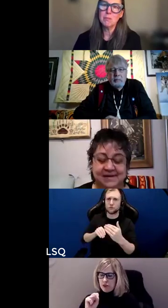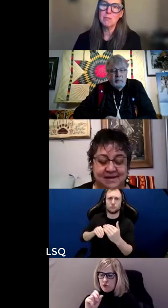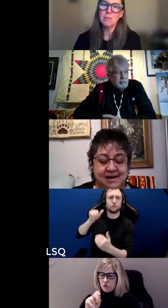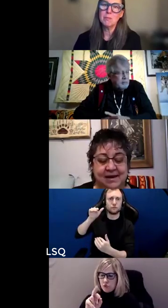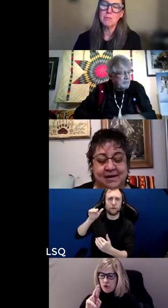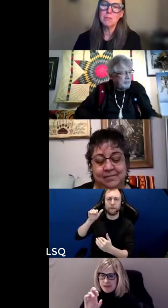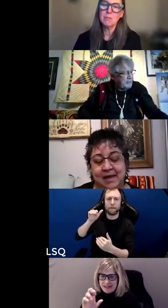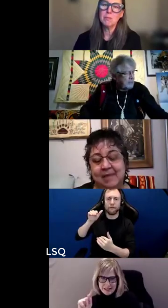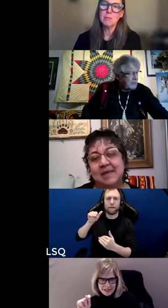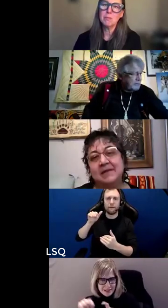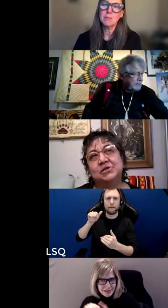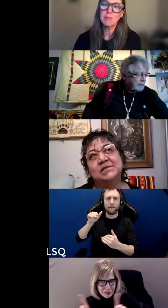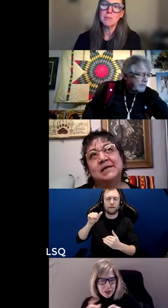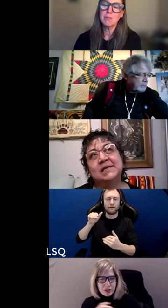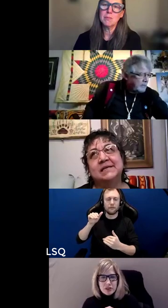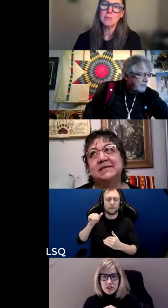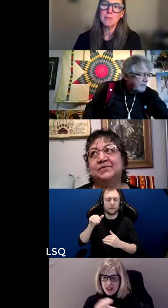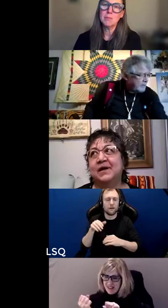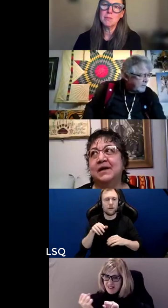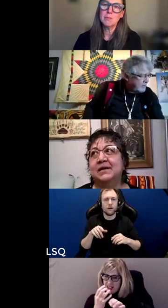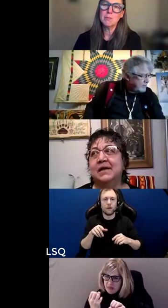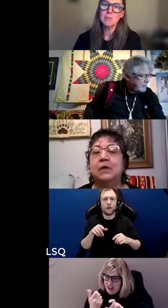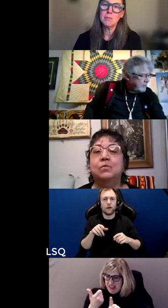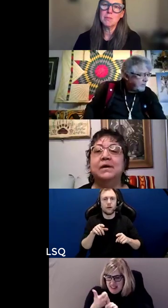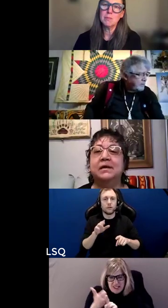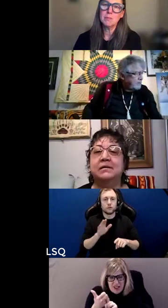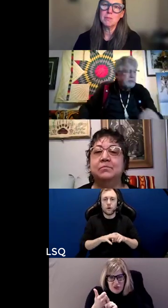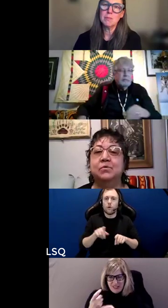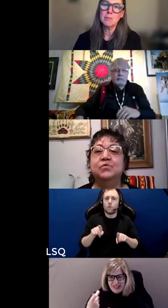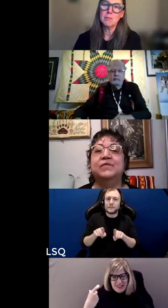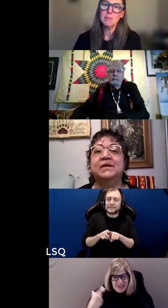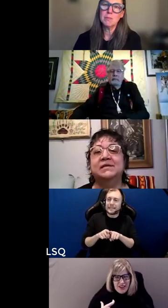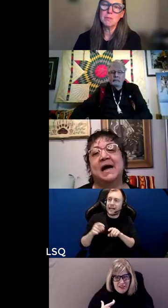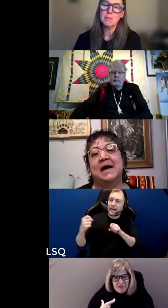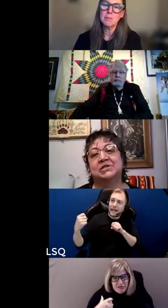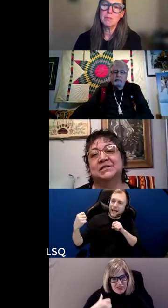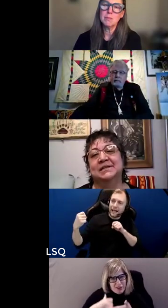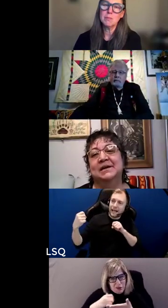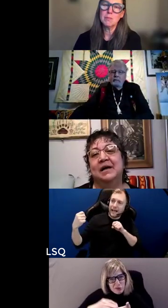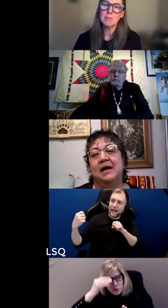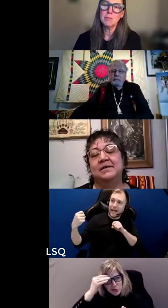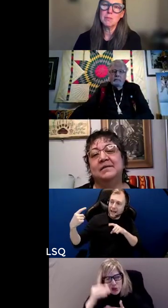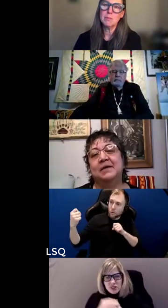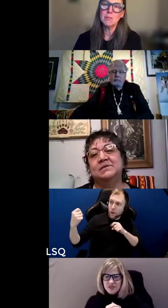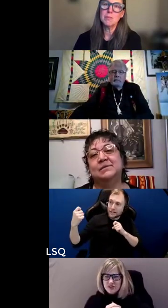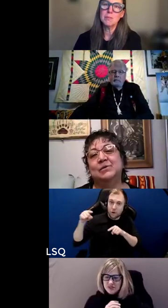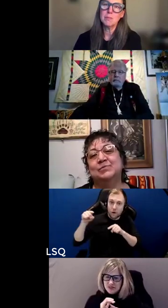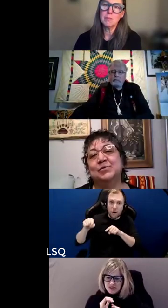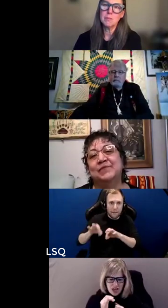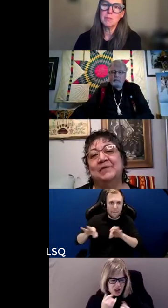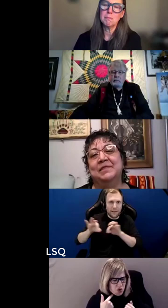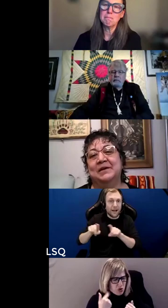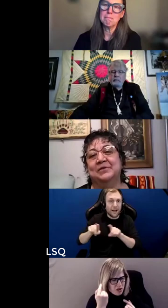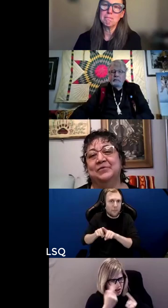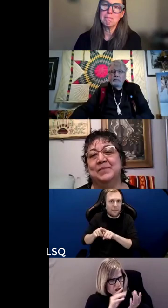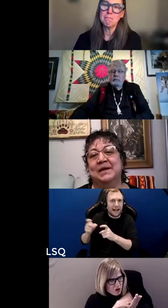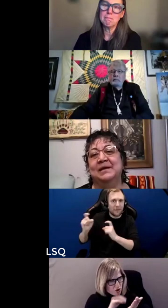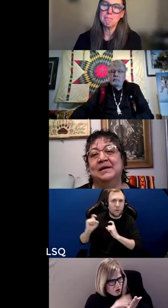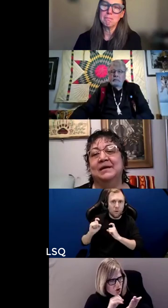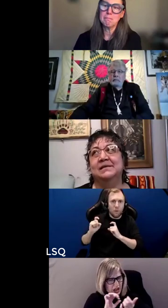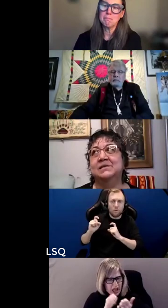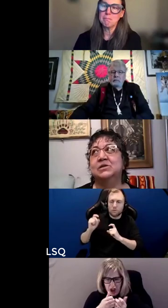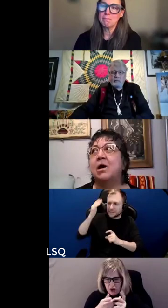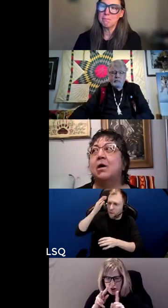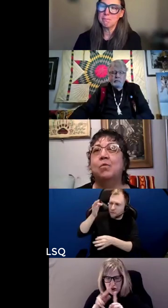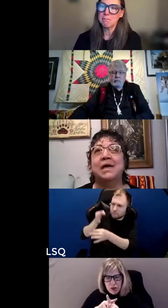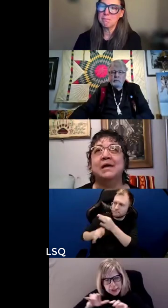um and then just identifying how we can move into action i think that was the most profound thing for me